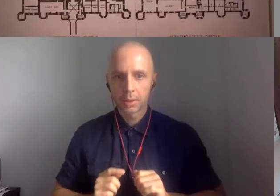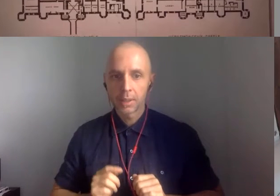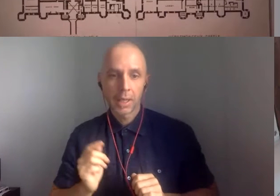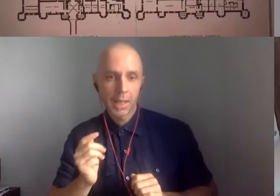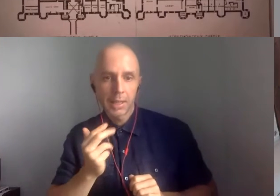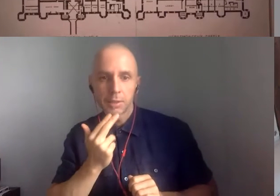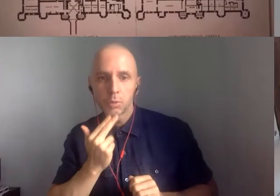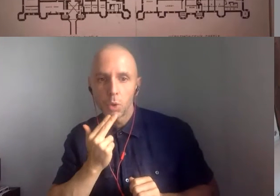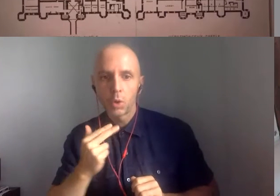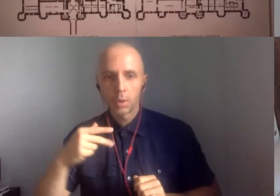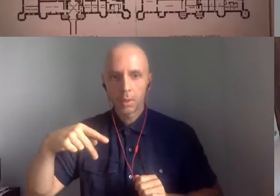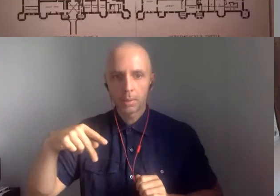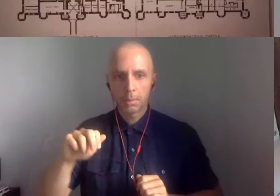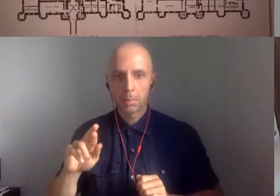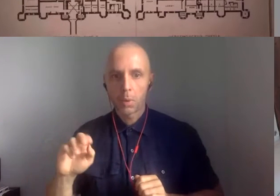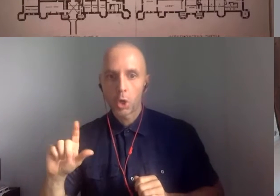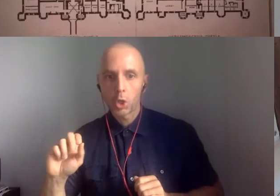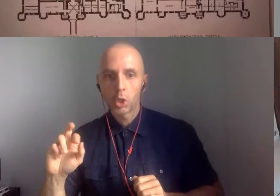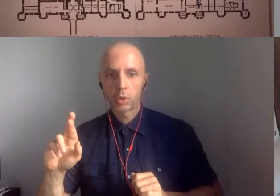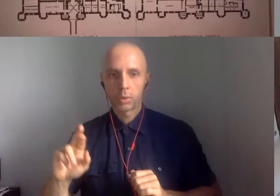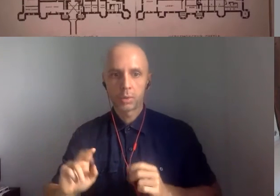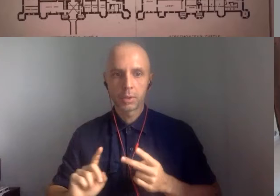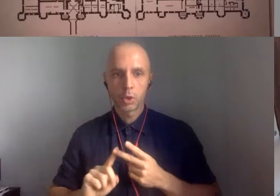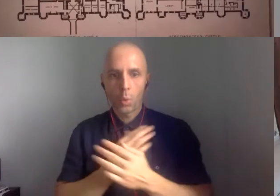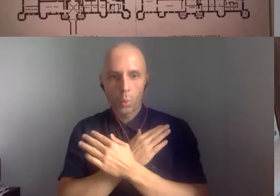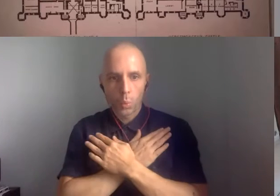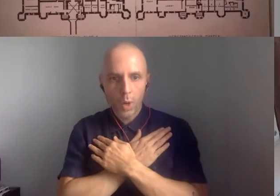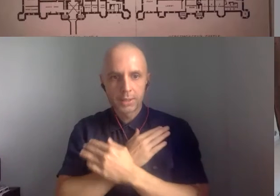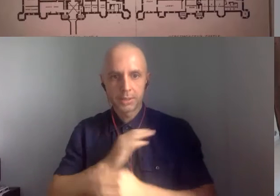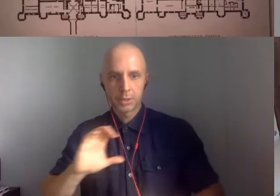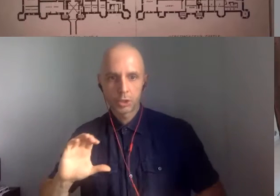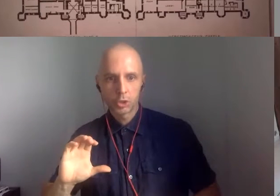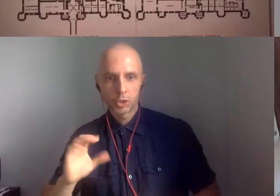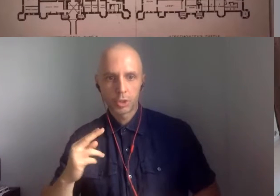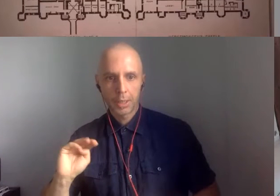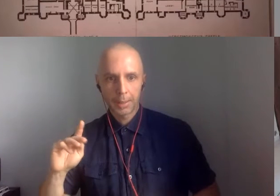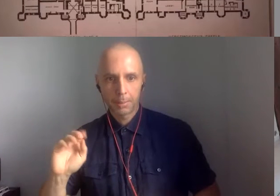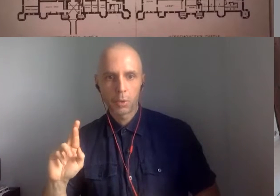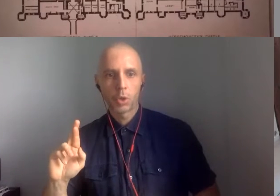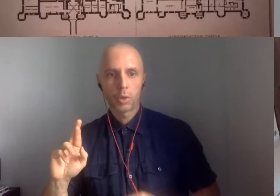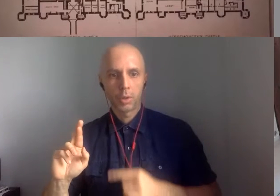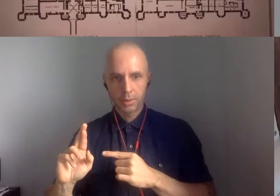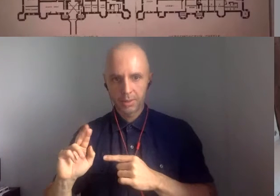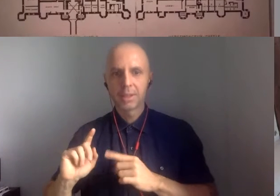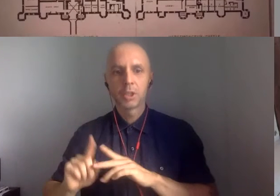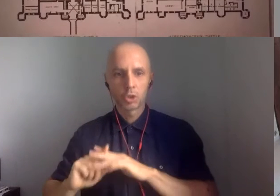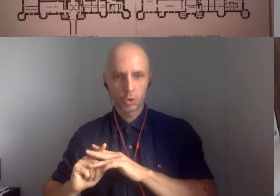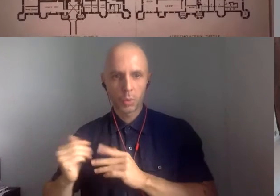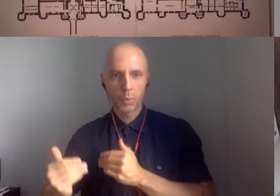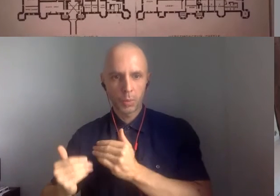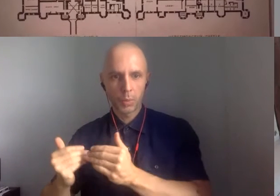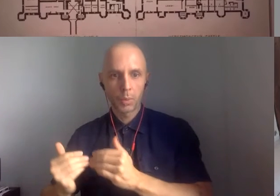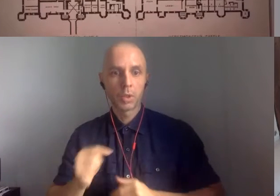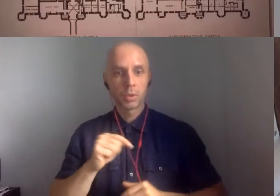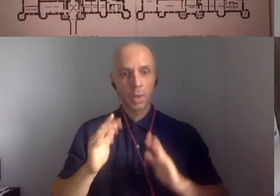and we get a sense of the house no longer being just an administrative space, but it's a kind of